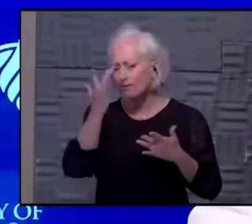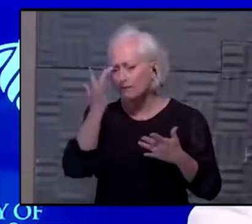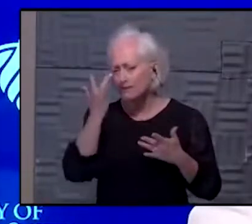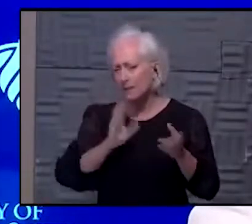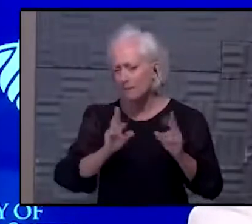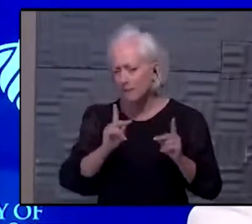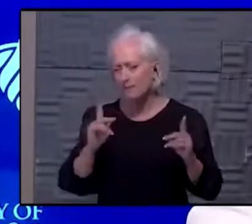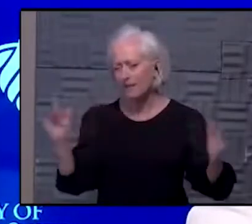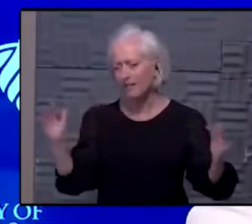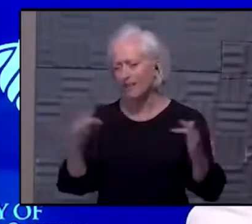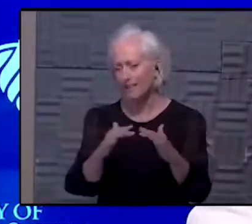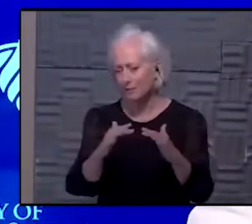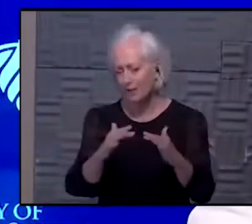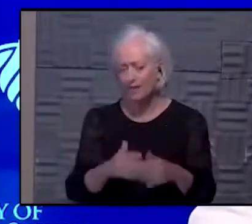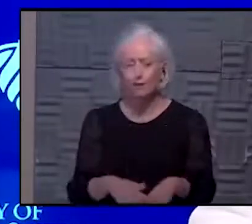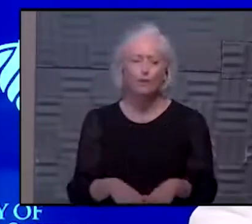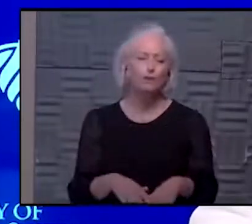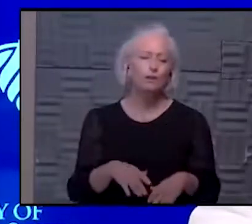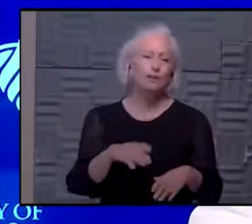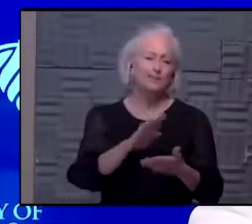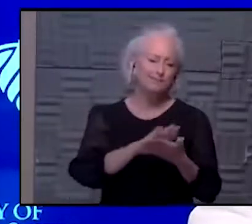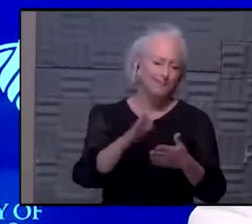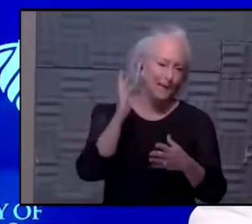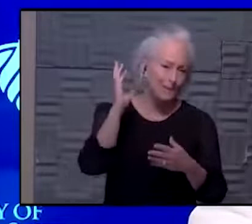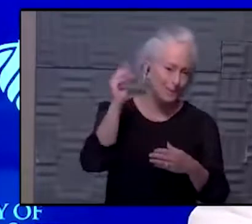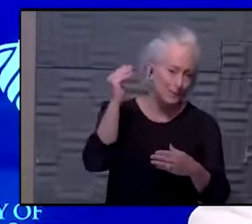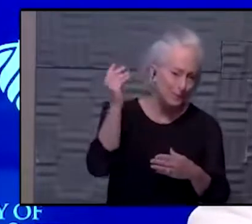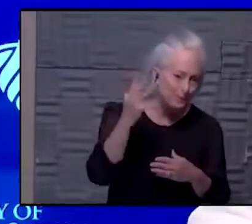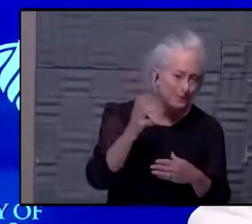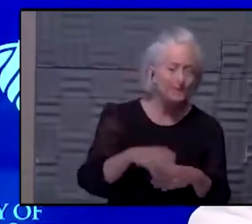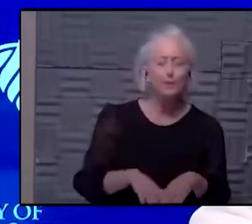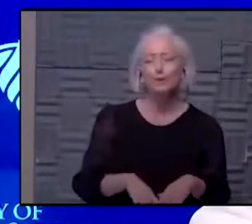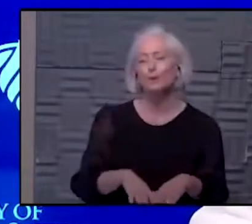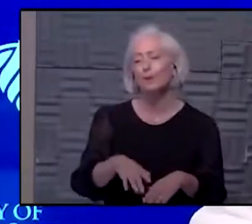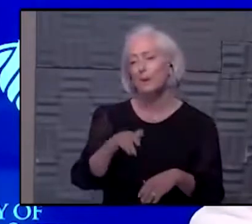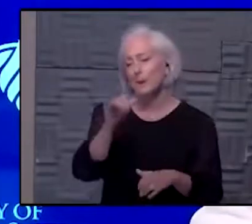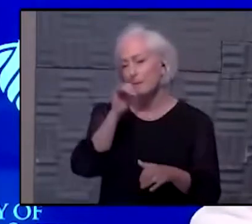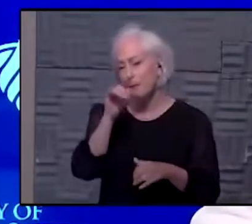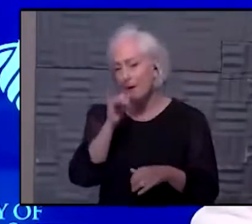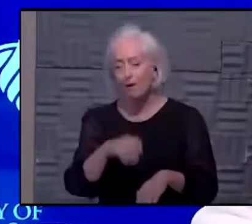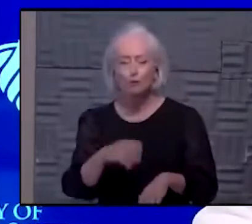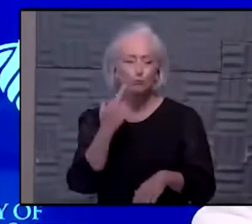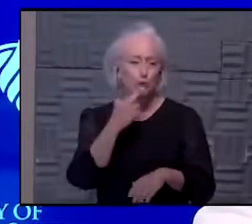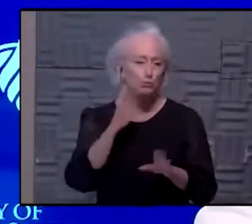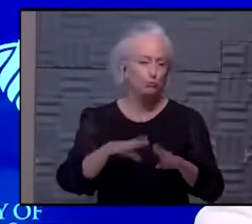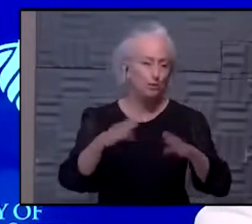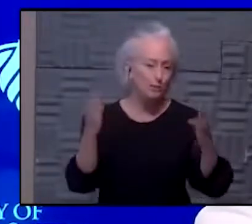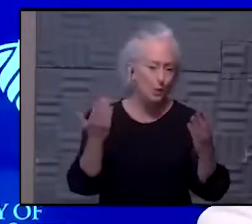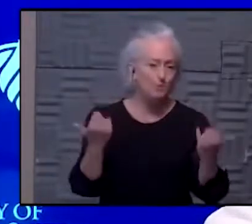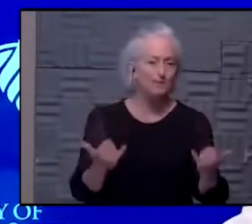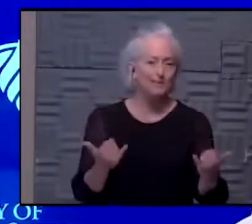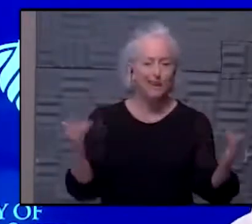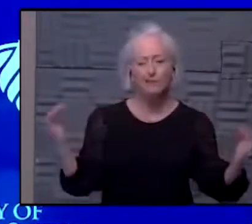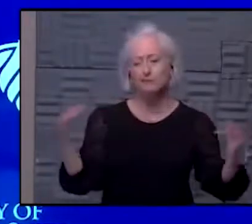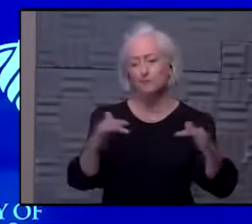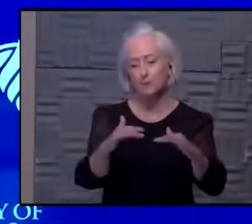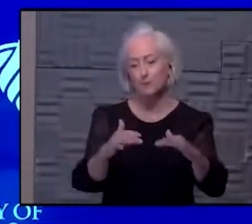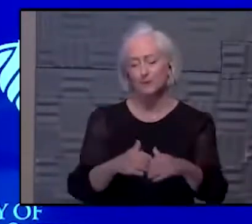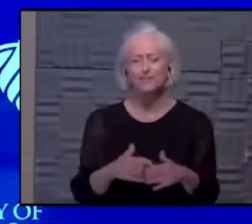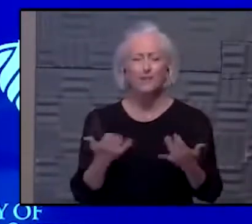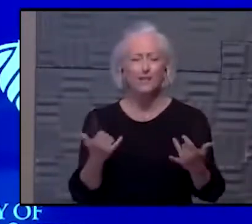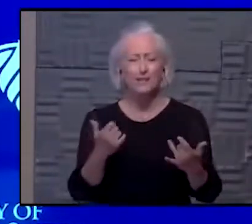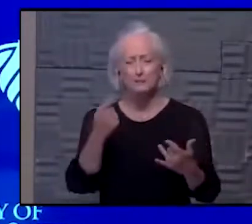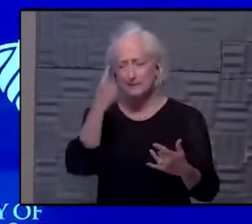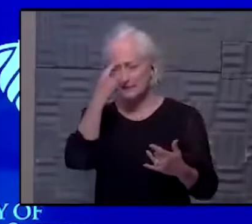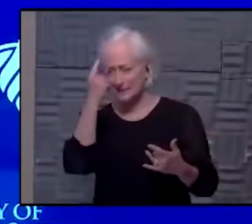nicer. Restaurants getting a little more opened up. Bars, we know that those are places where people go and things like that. And I'm just suspicious